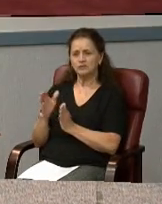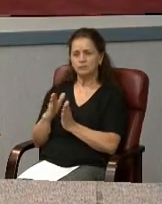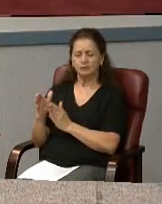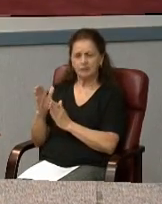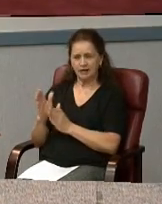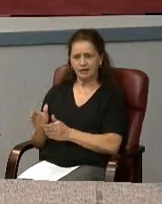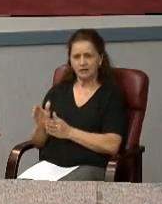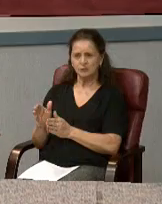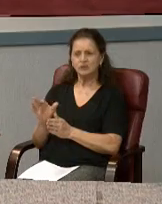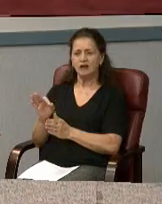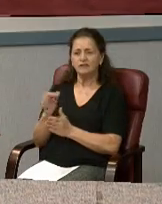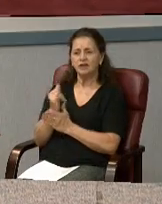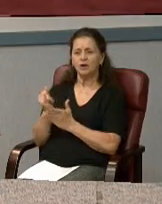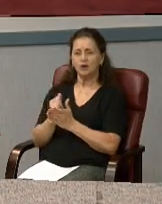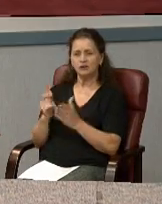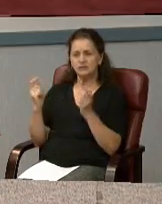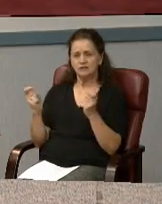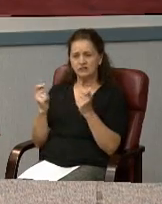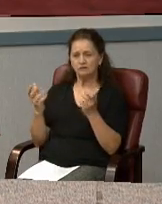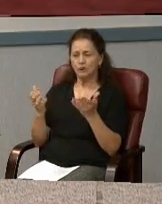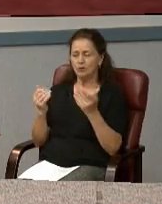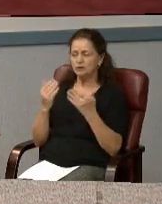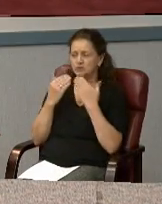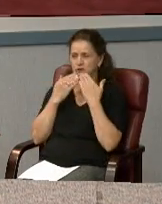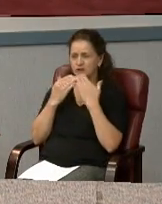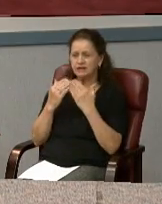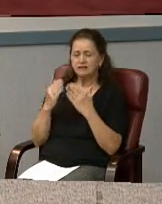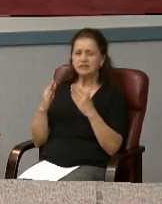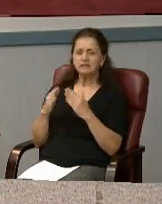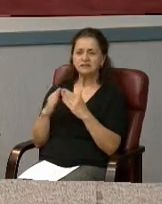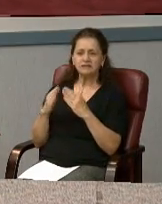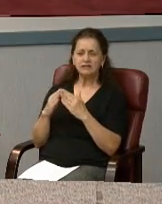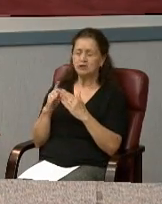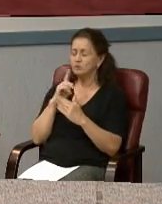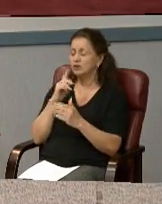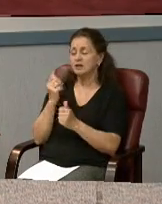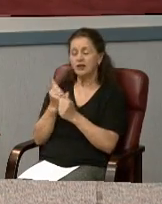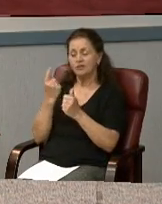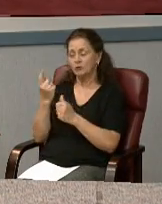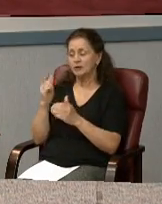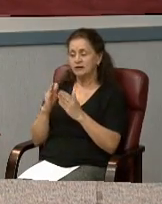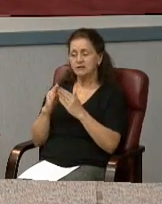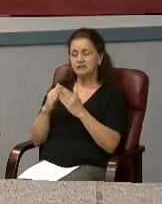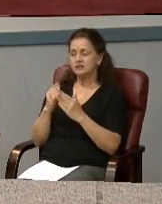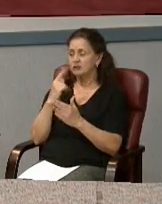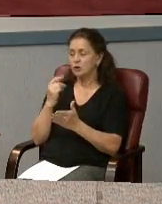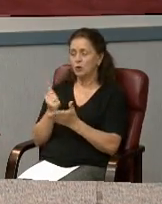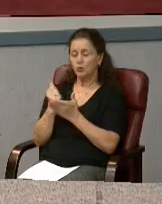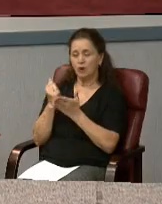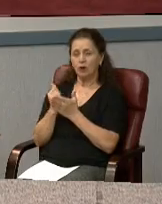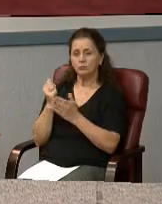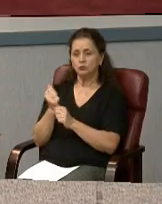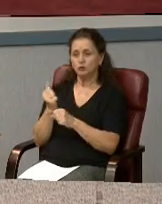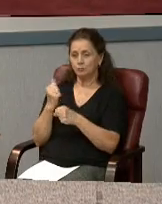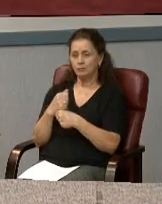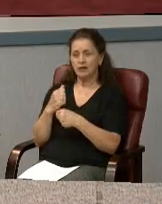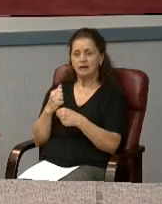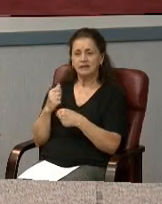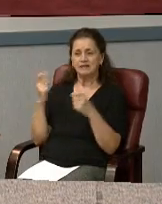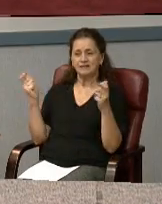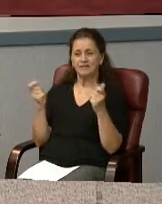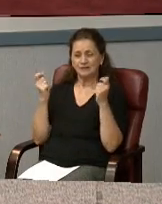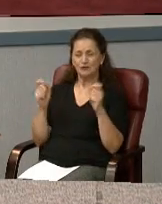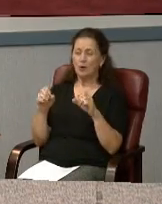city, the city council, the public works department, really everyone in the city that helped to make the festival possible through